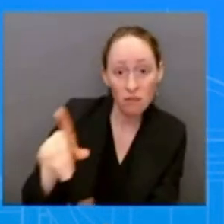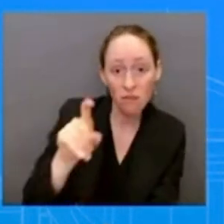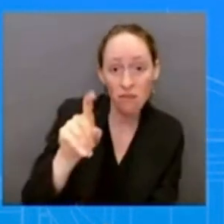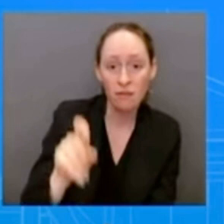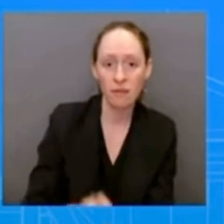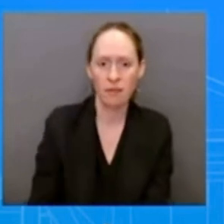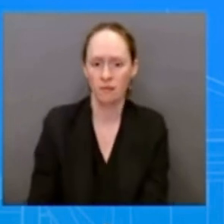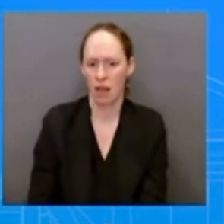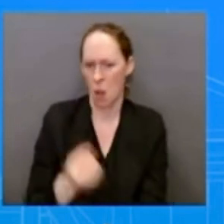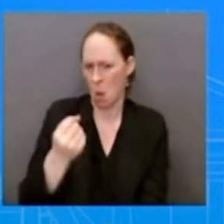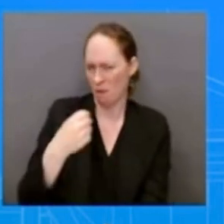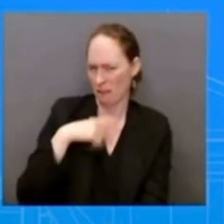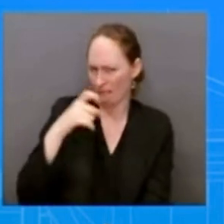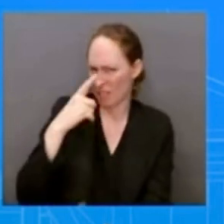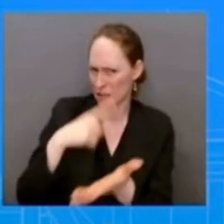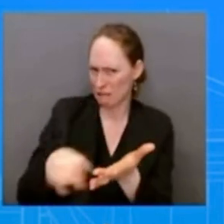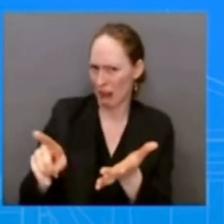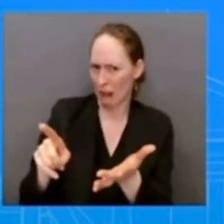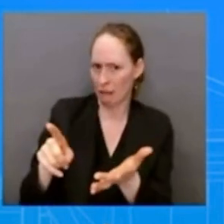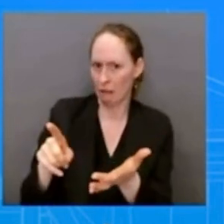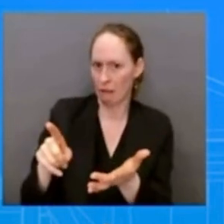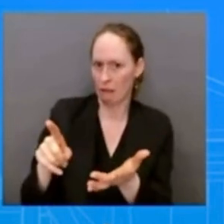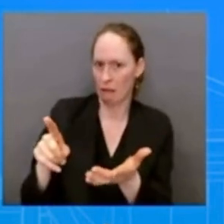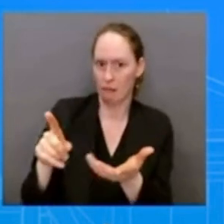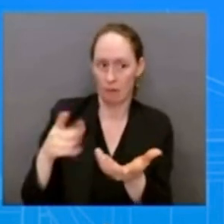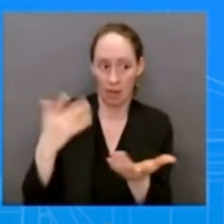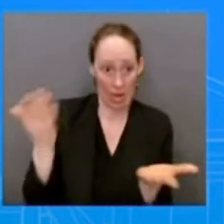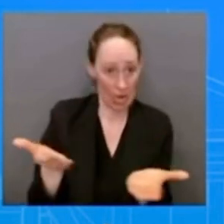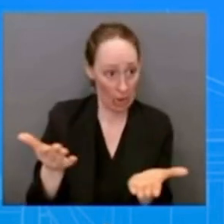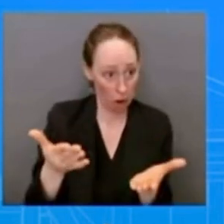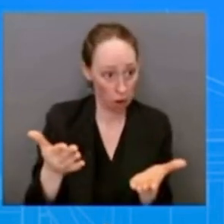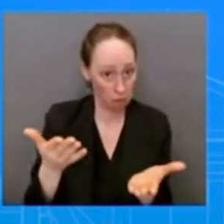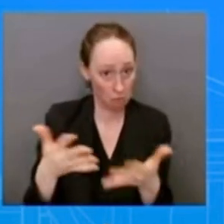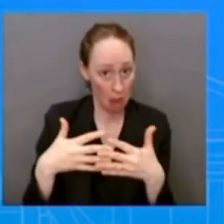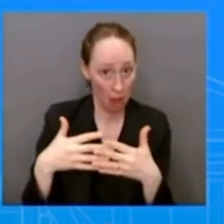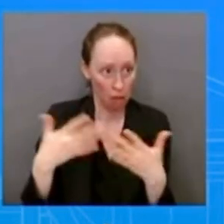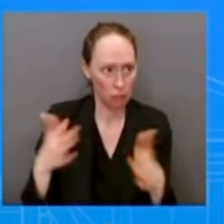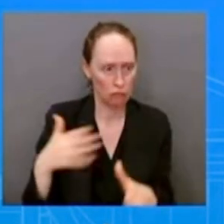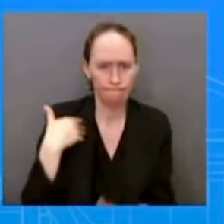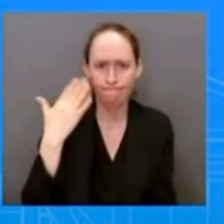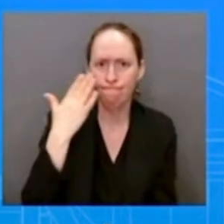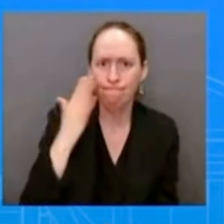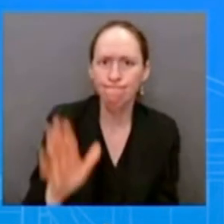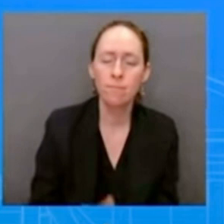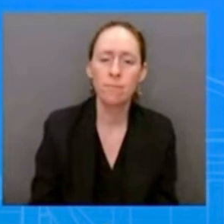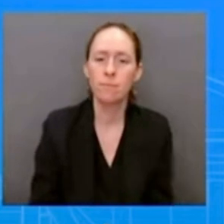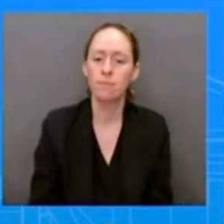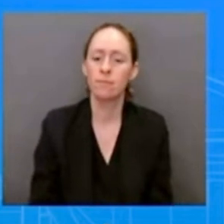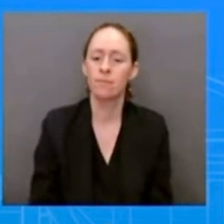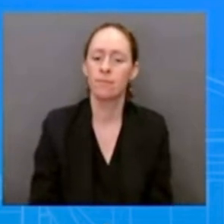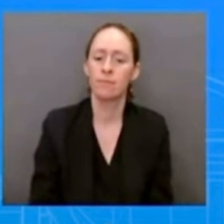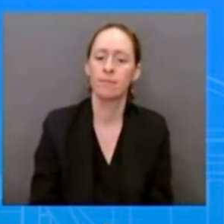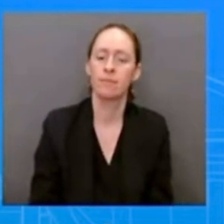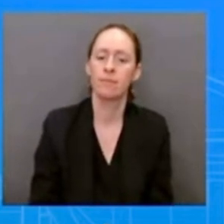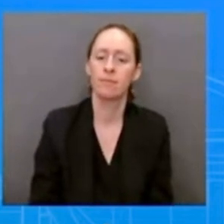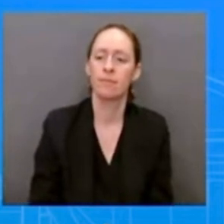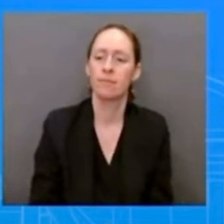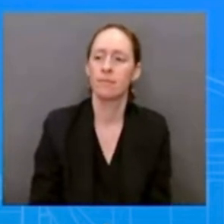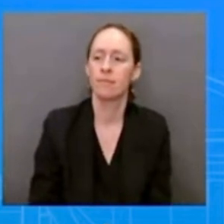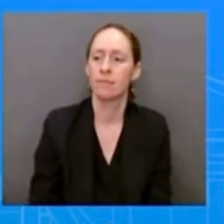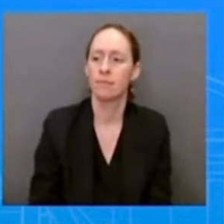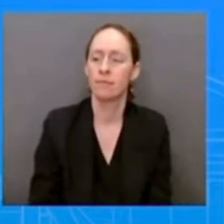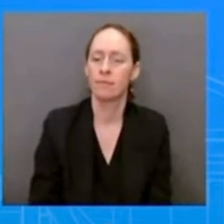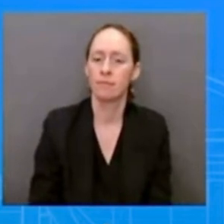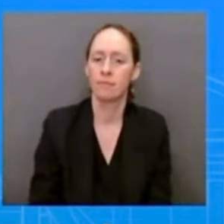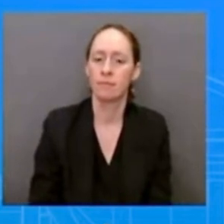question i owe you an answer to that gotcha thank you thank you carly and thank you john i have two questions on china and